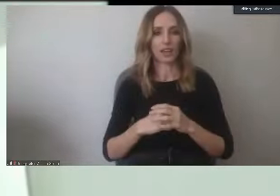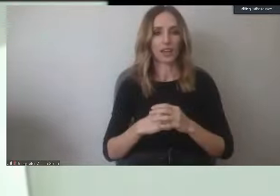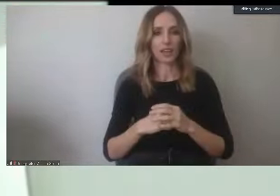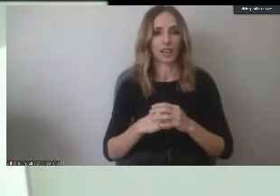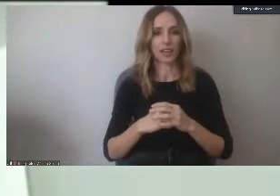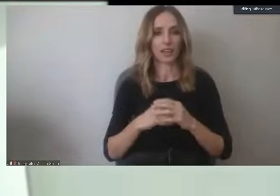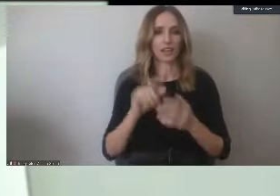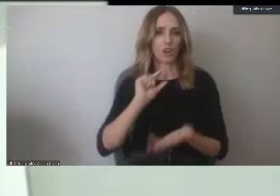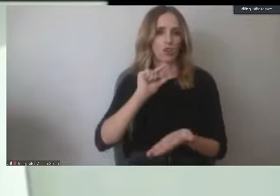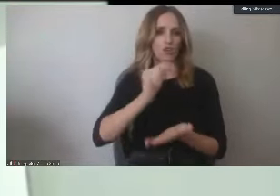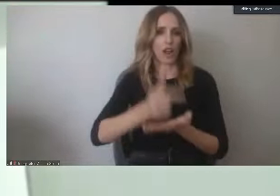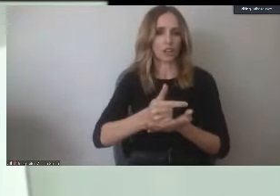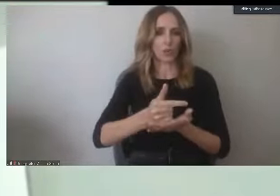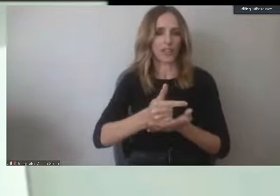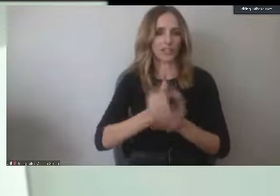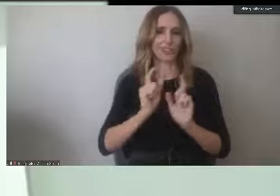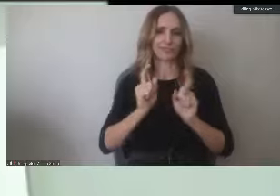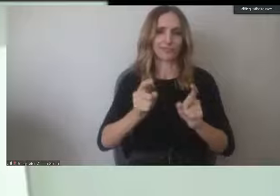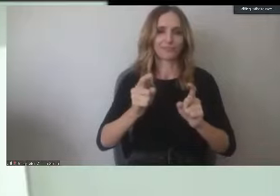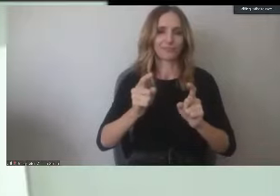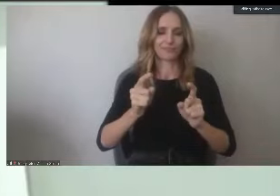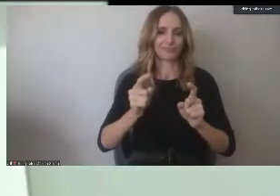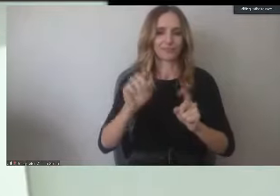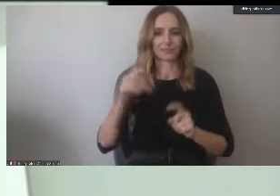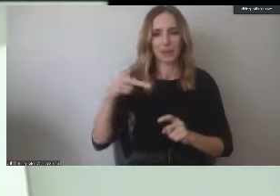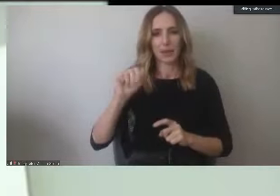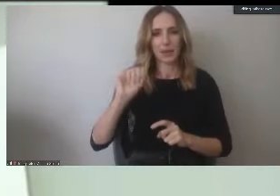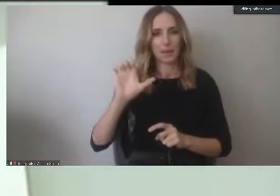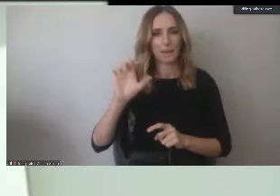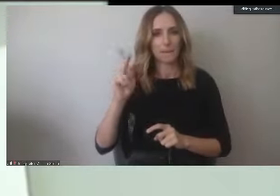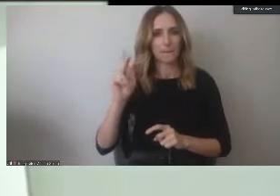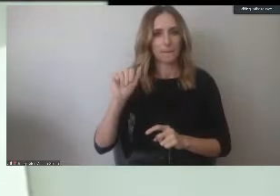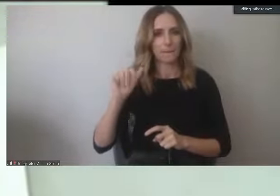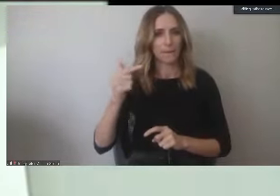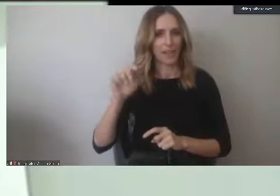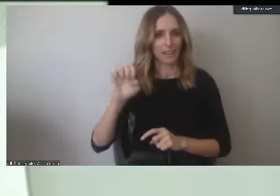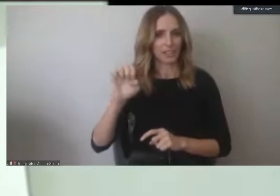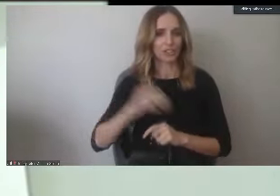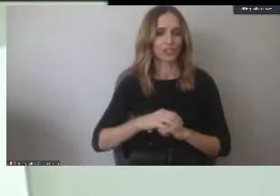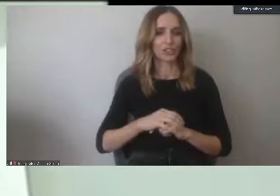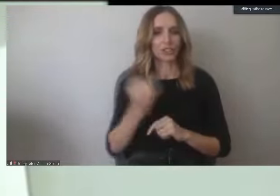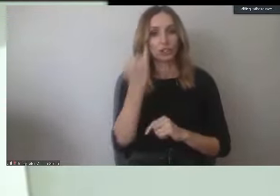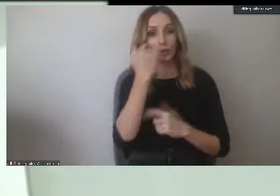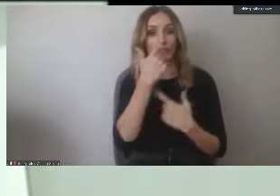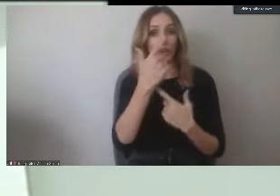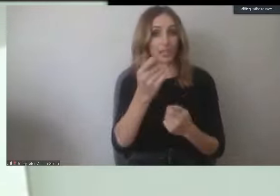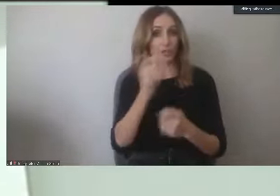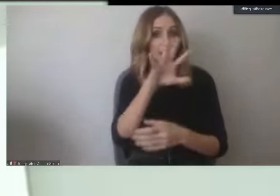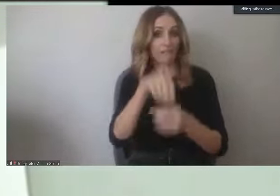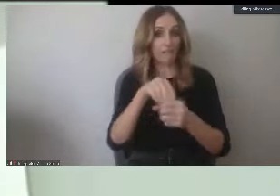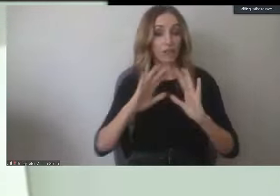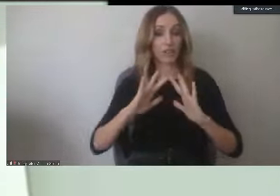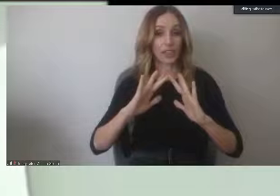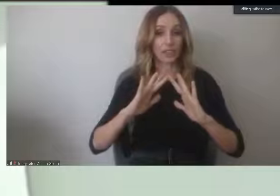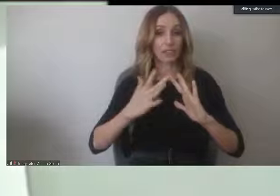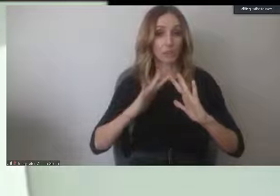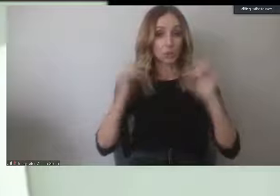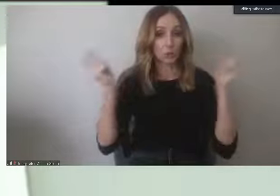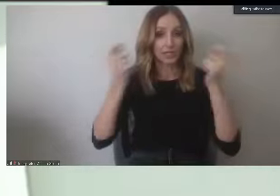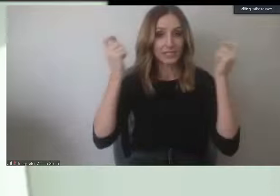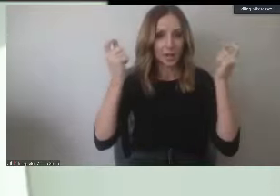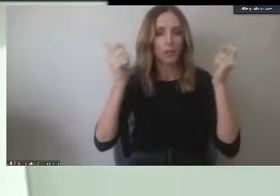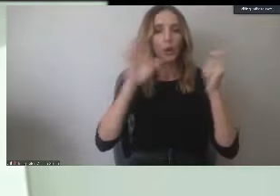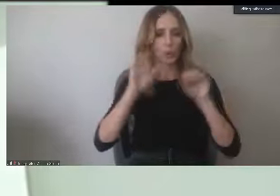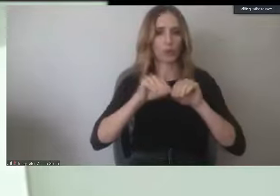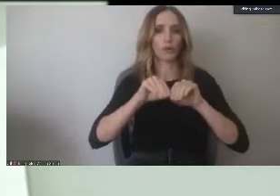packages for students who are interested in participating in the virtual ceremony. so more information will be coming